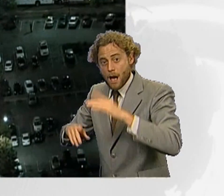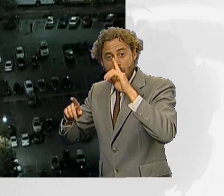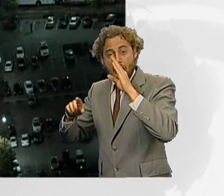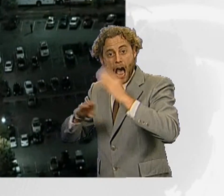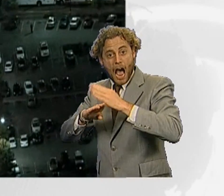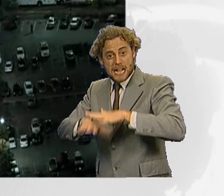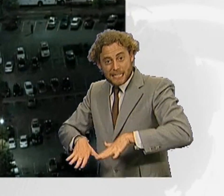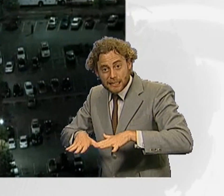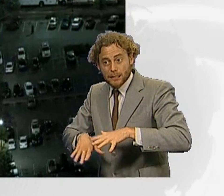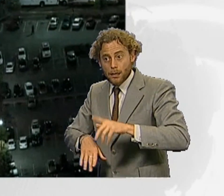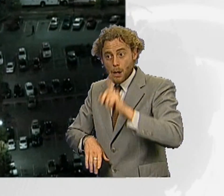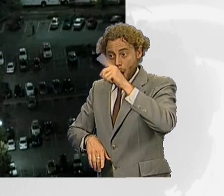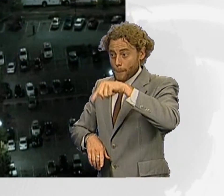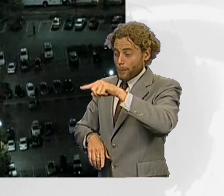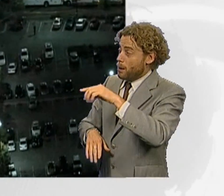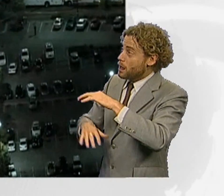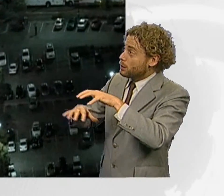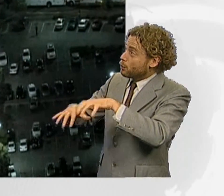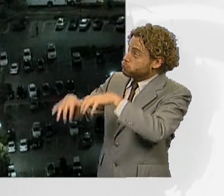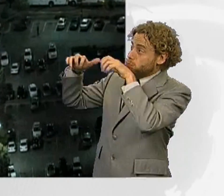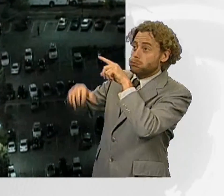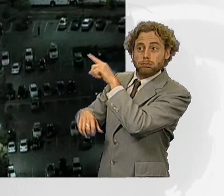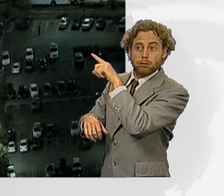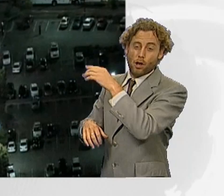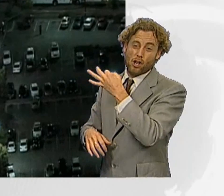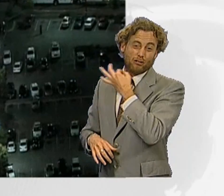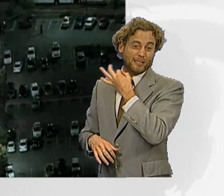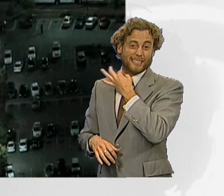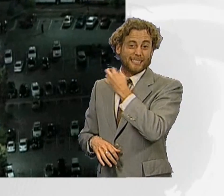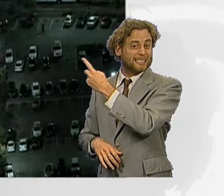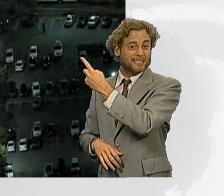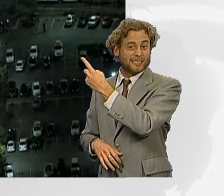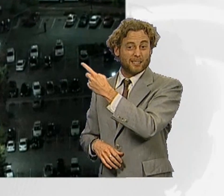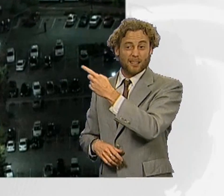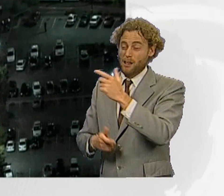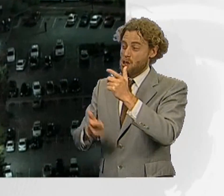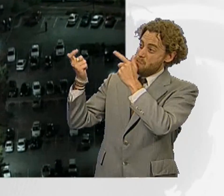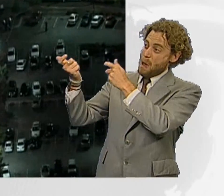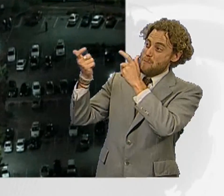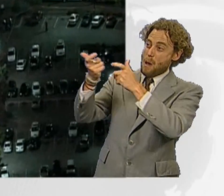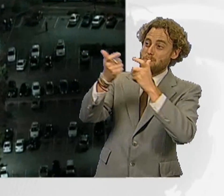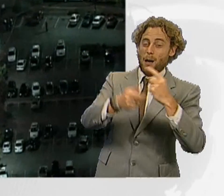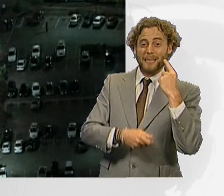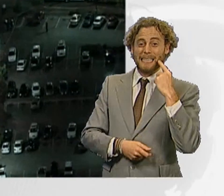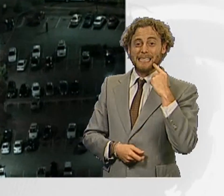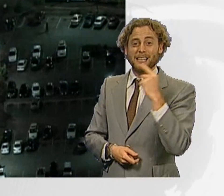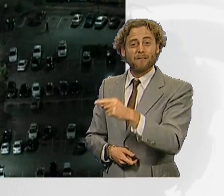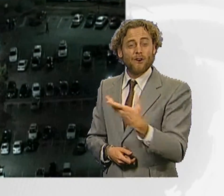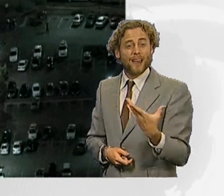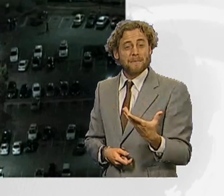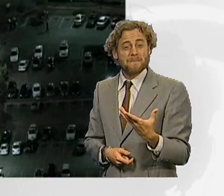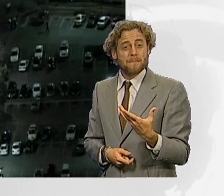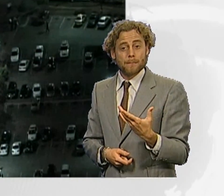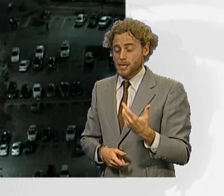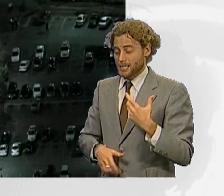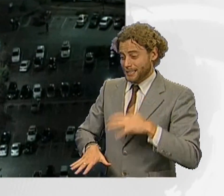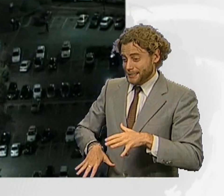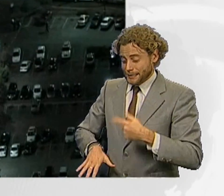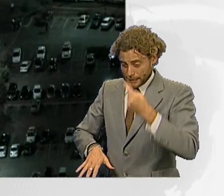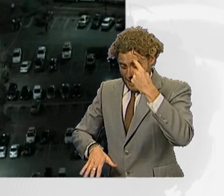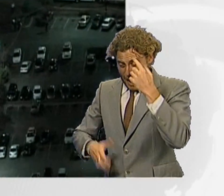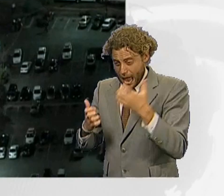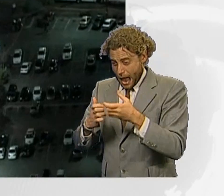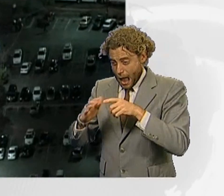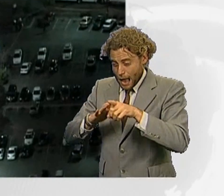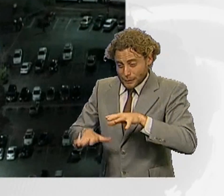seating, in the stadium seats, they were sitting ducks. We proceeded to get out of there as quickly